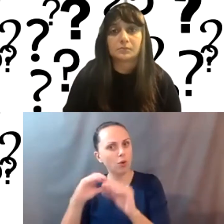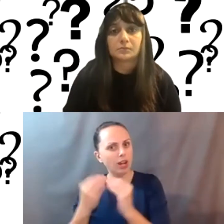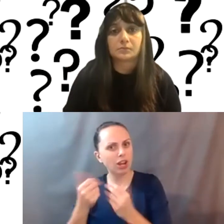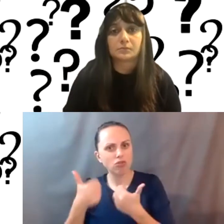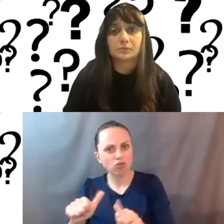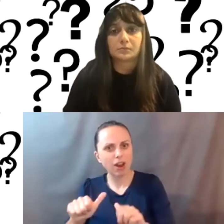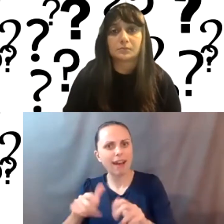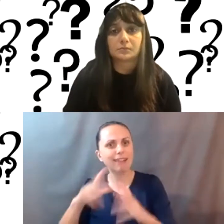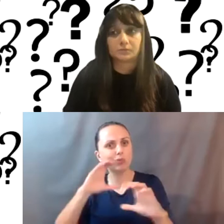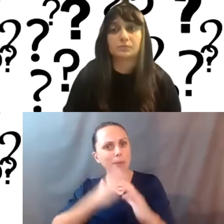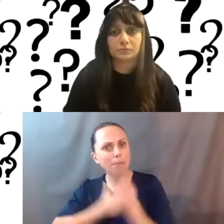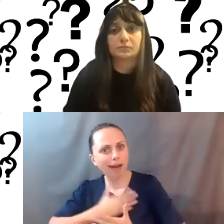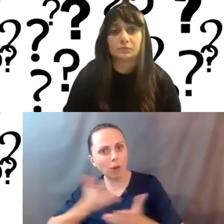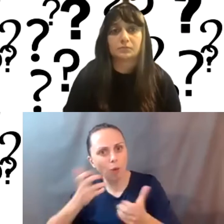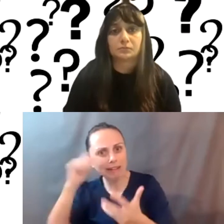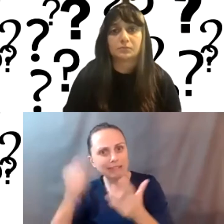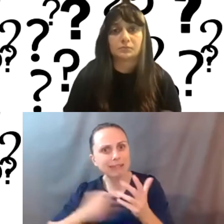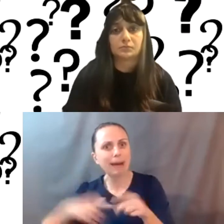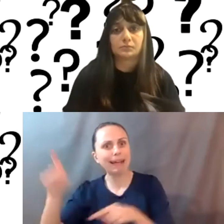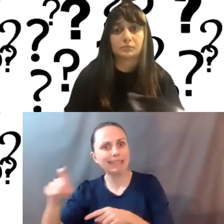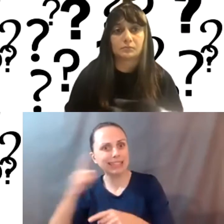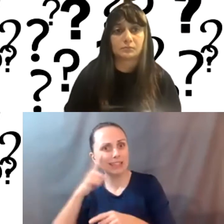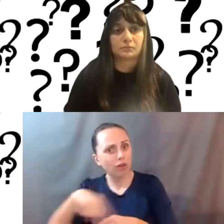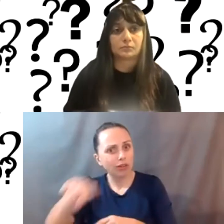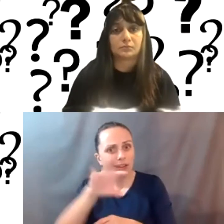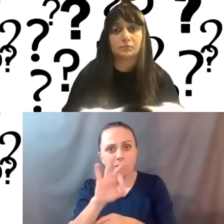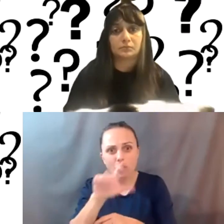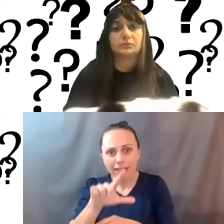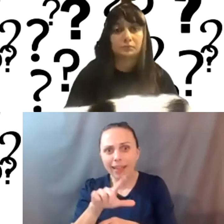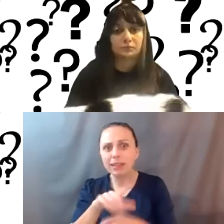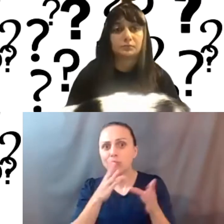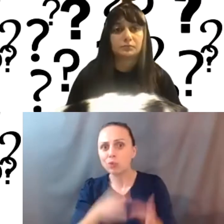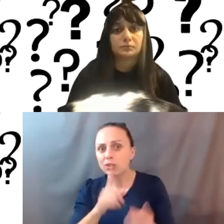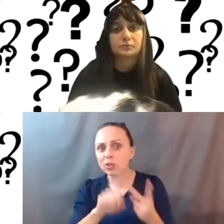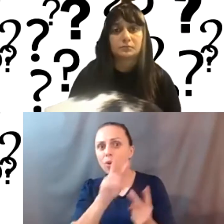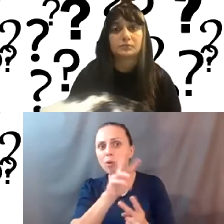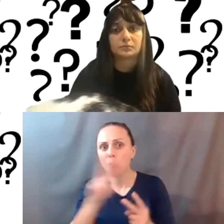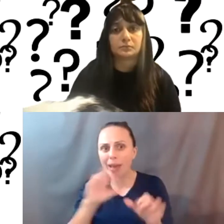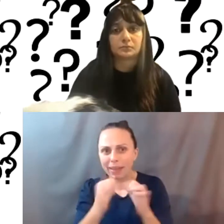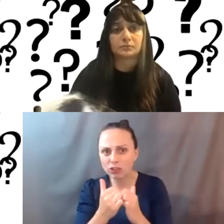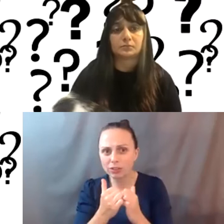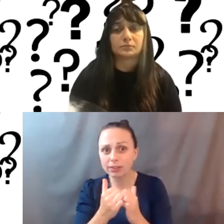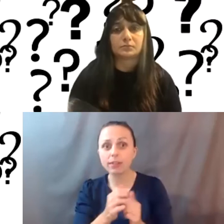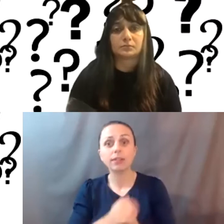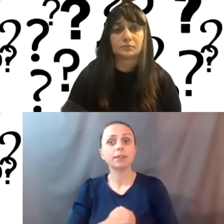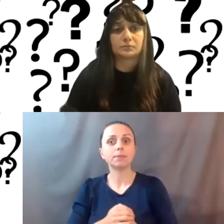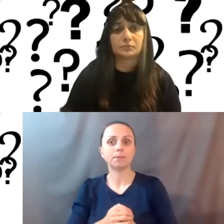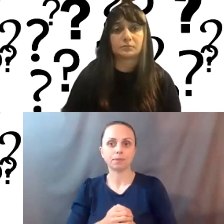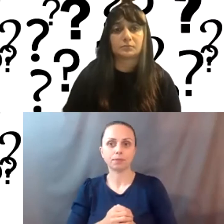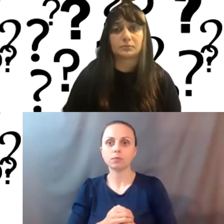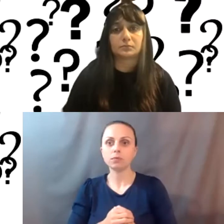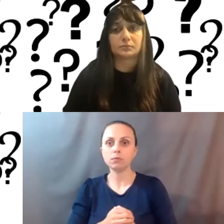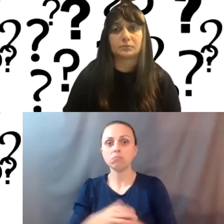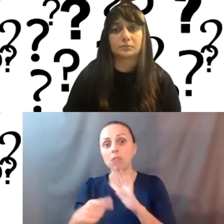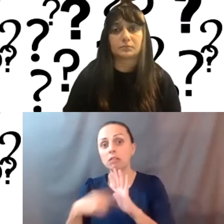communicate needs and wants to a freelancer or a web agency and trying to figure out, especially when there's